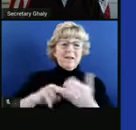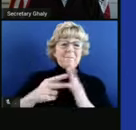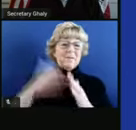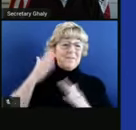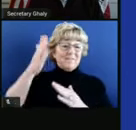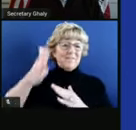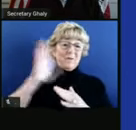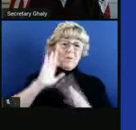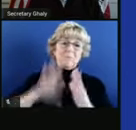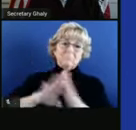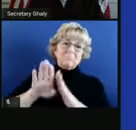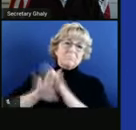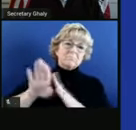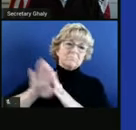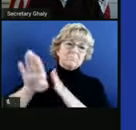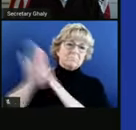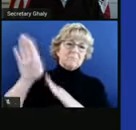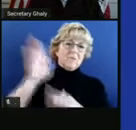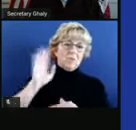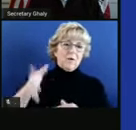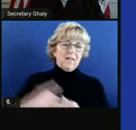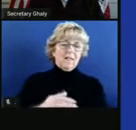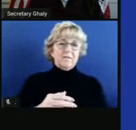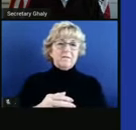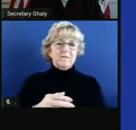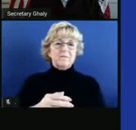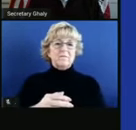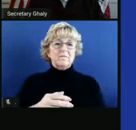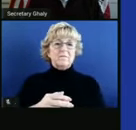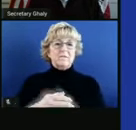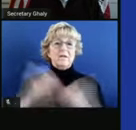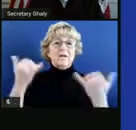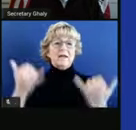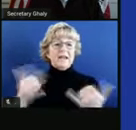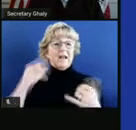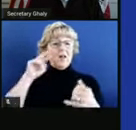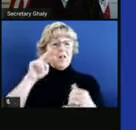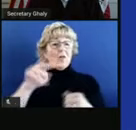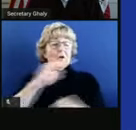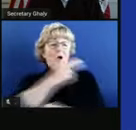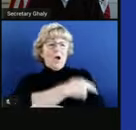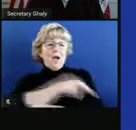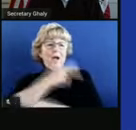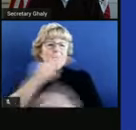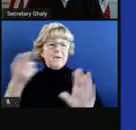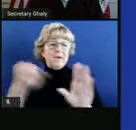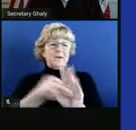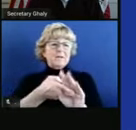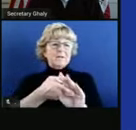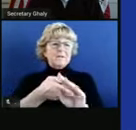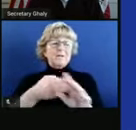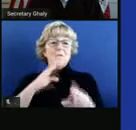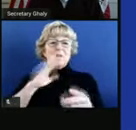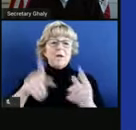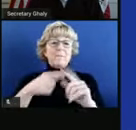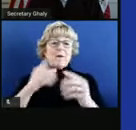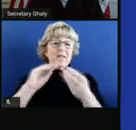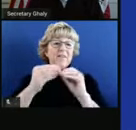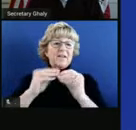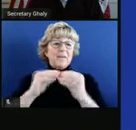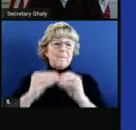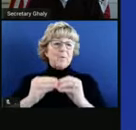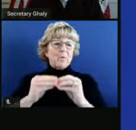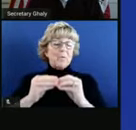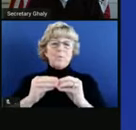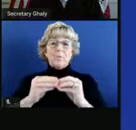Next slide, please. If you take a closer look at hospitalizations, we often emphasize the case numbers, but really